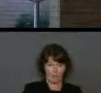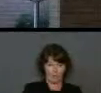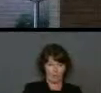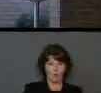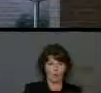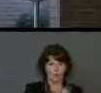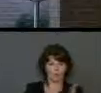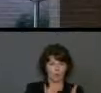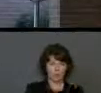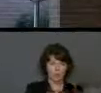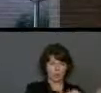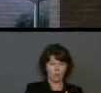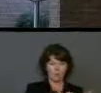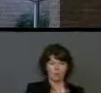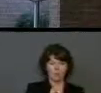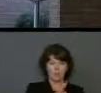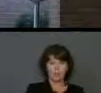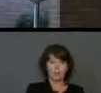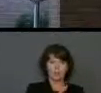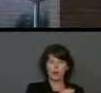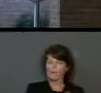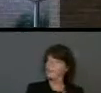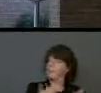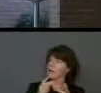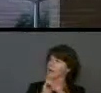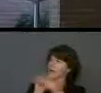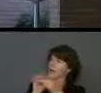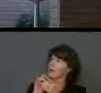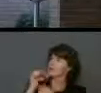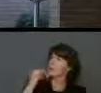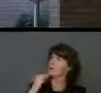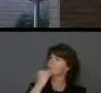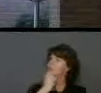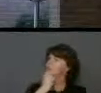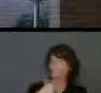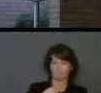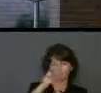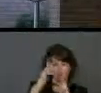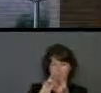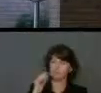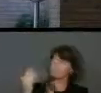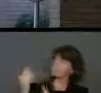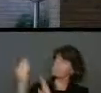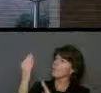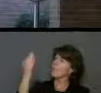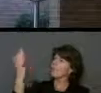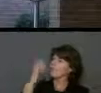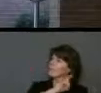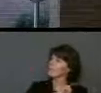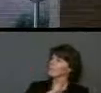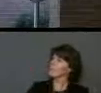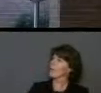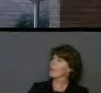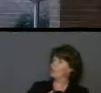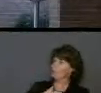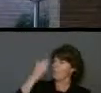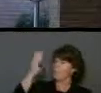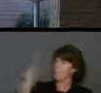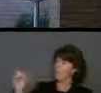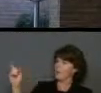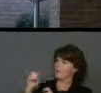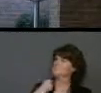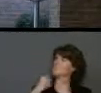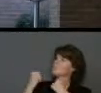to bring Jacob back to him and gather Israel to himself, for I am honored in the eyes of the Lord, and my God has been my